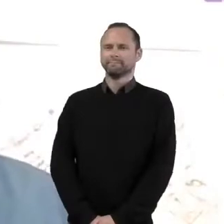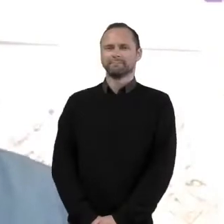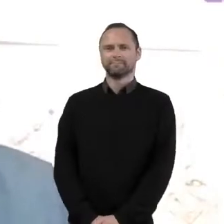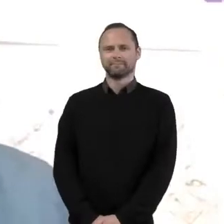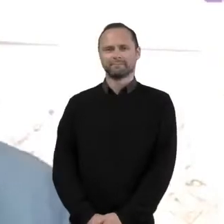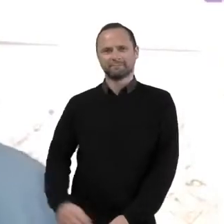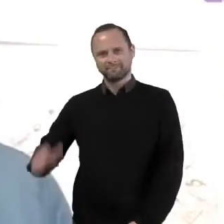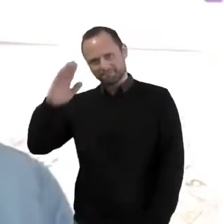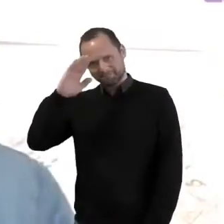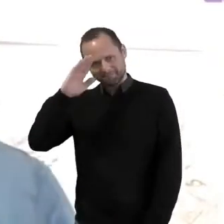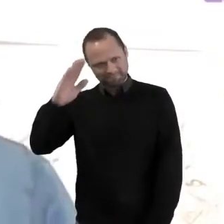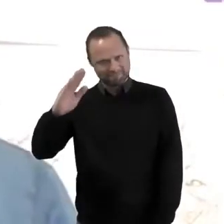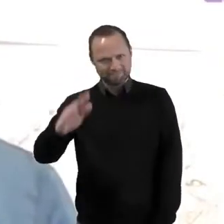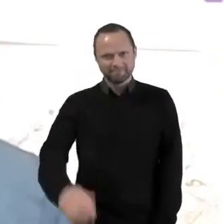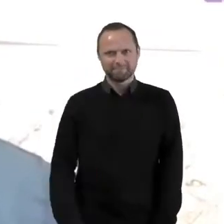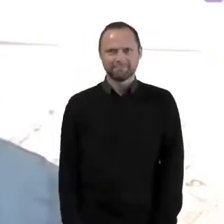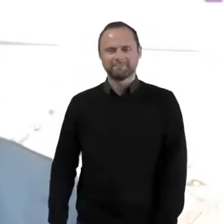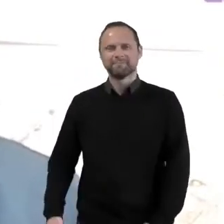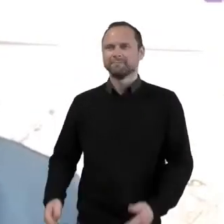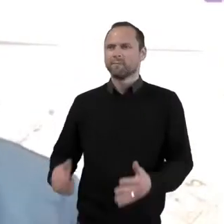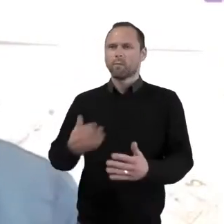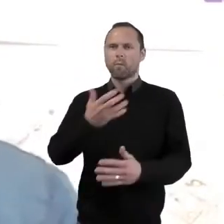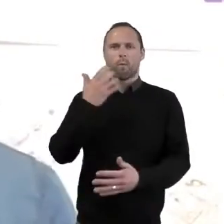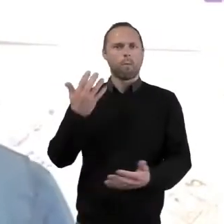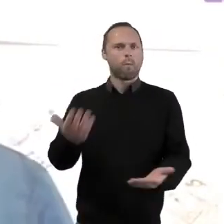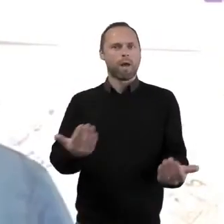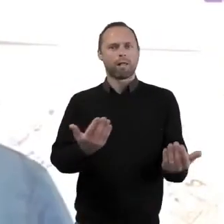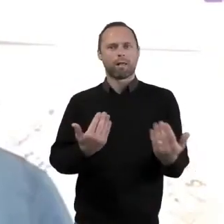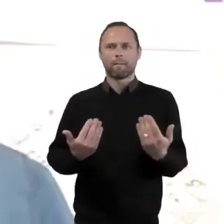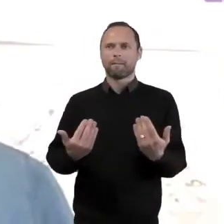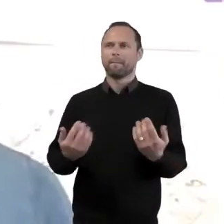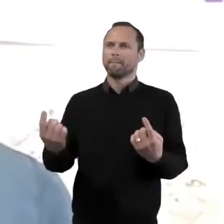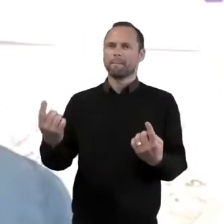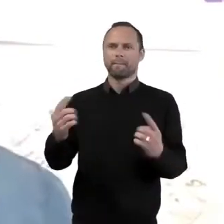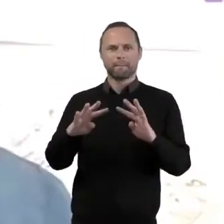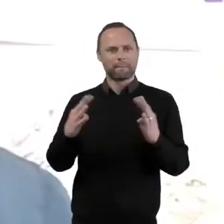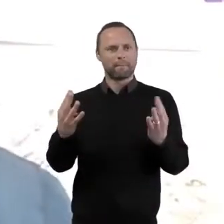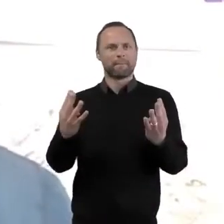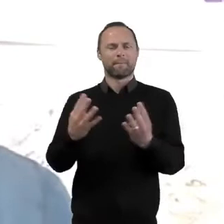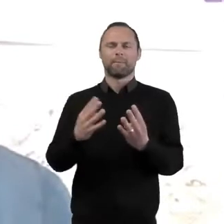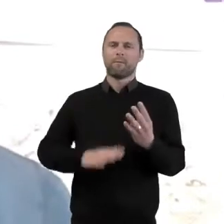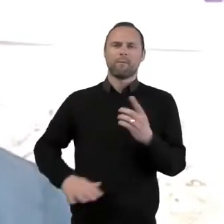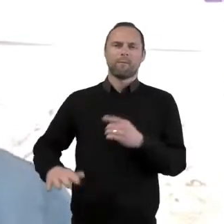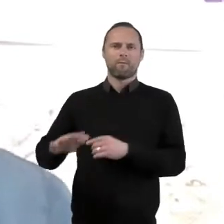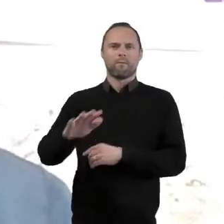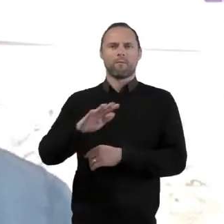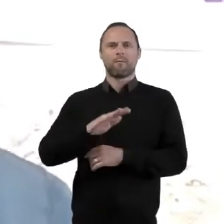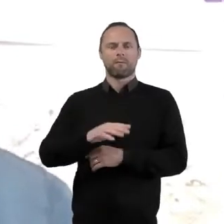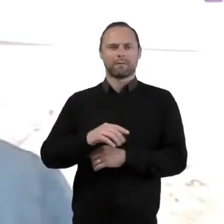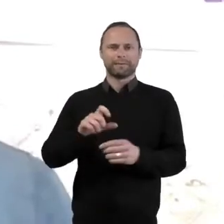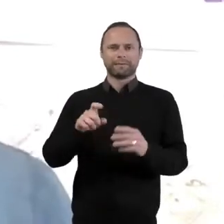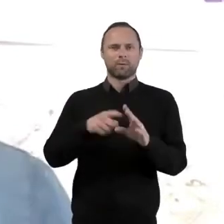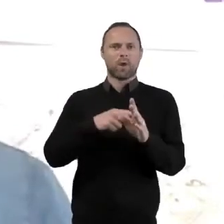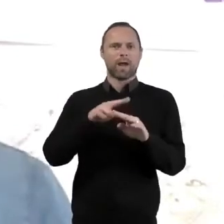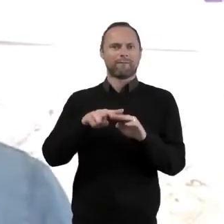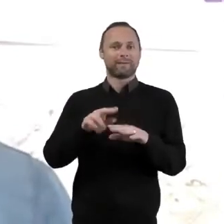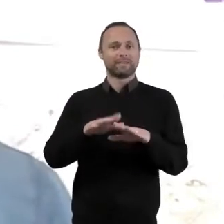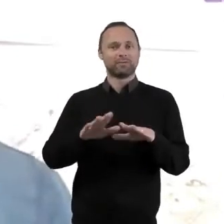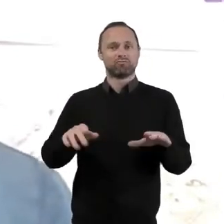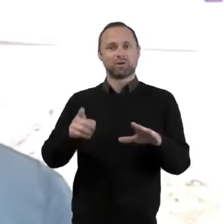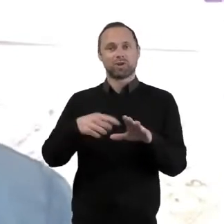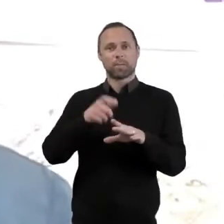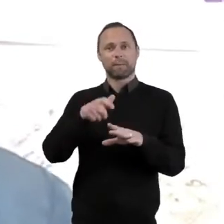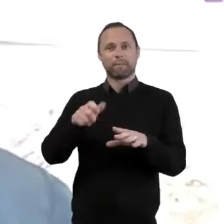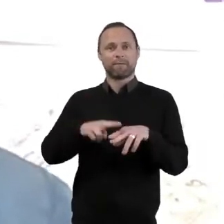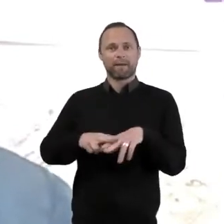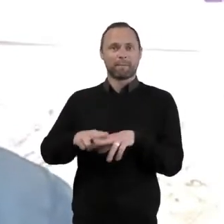Hello and a very warm welcome to you all. Welcome to the CYF Children, Young People and